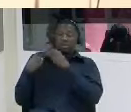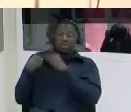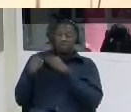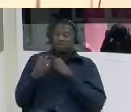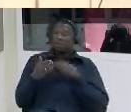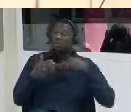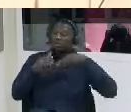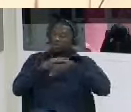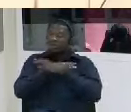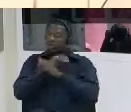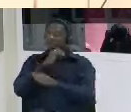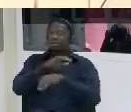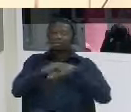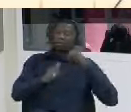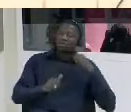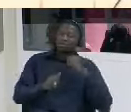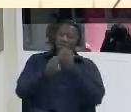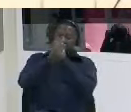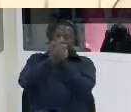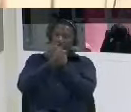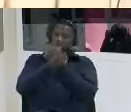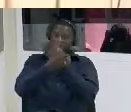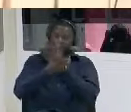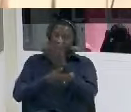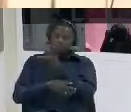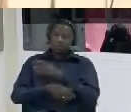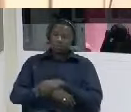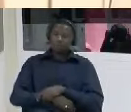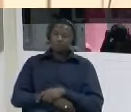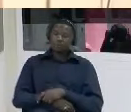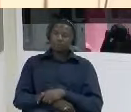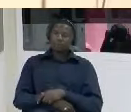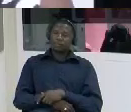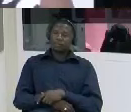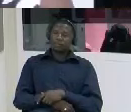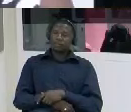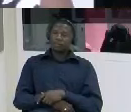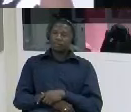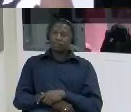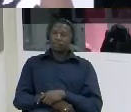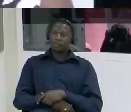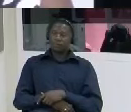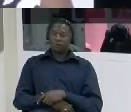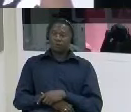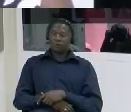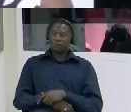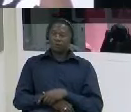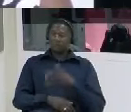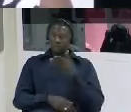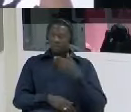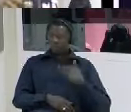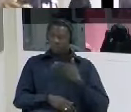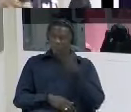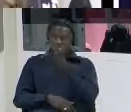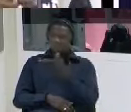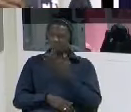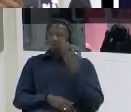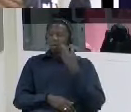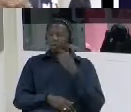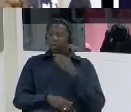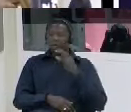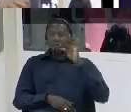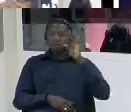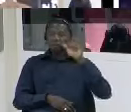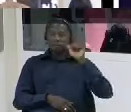were you present when Tamsir Jase and Aluji were brought